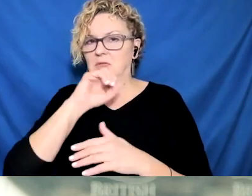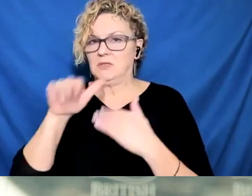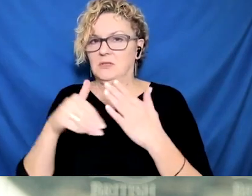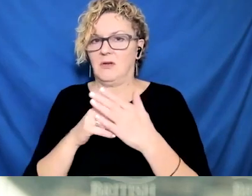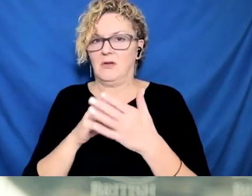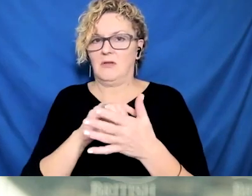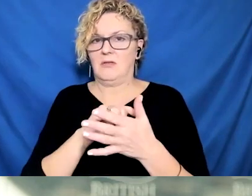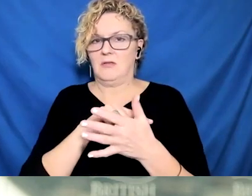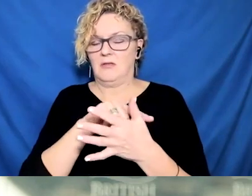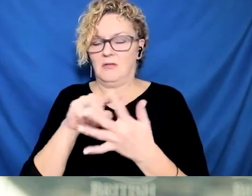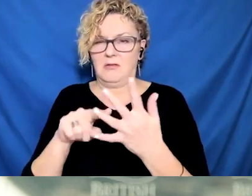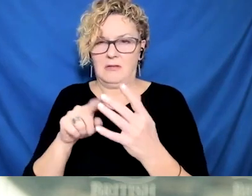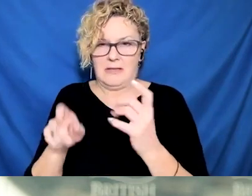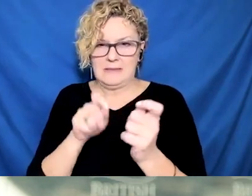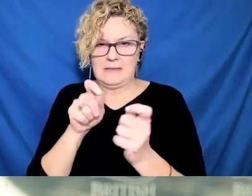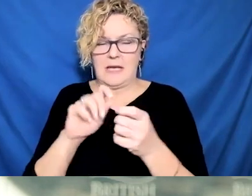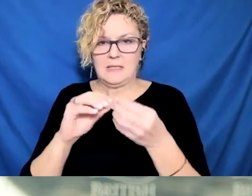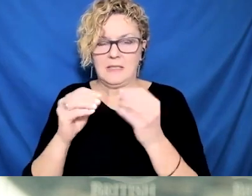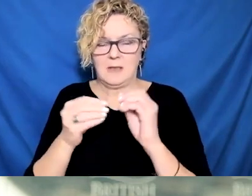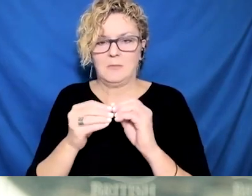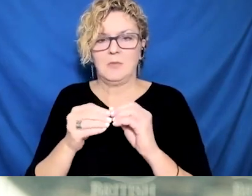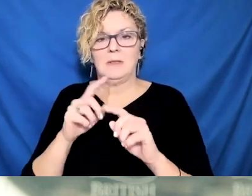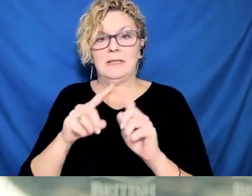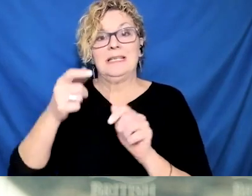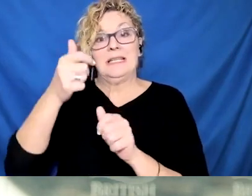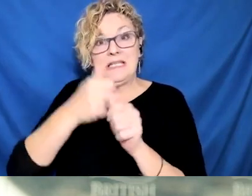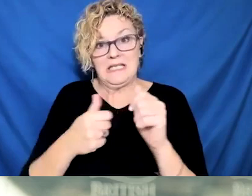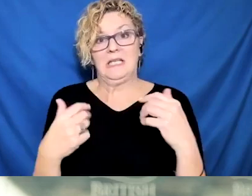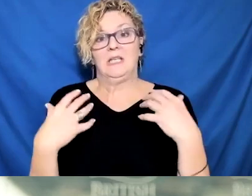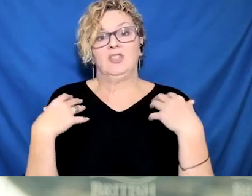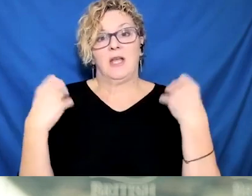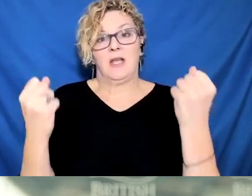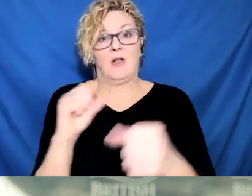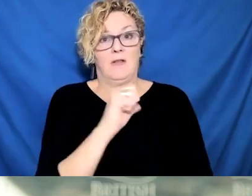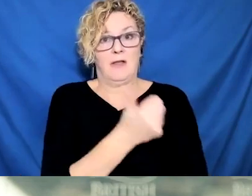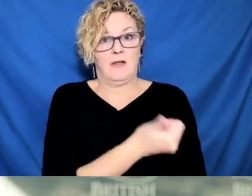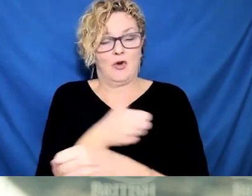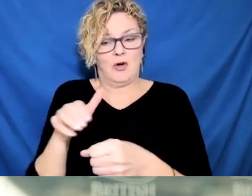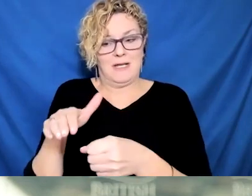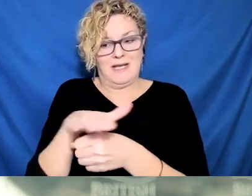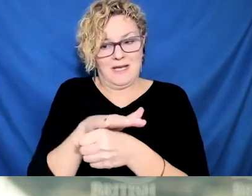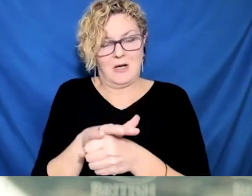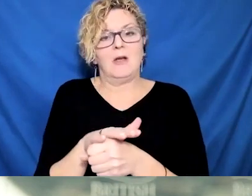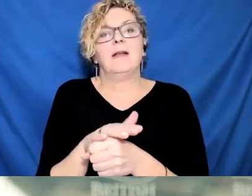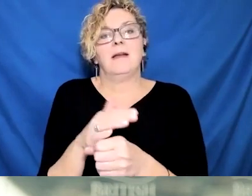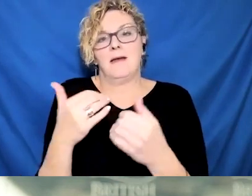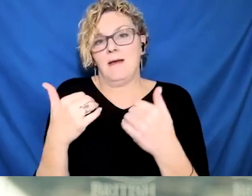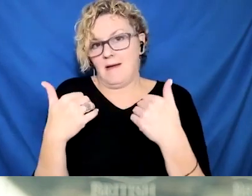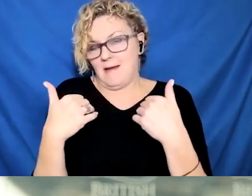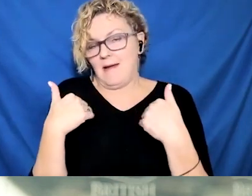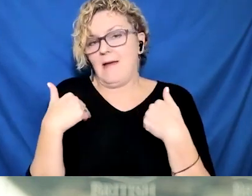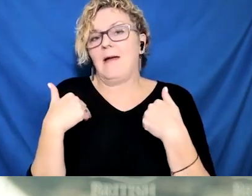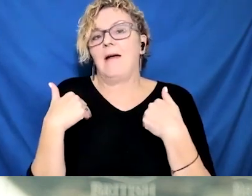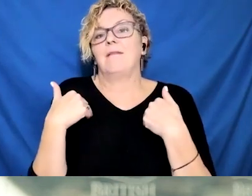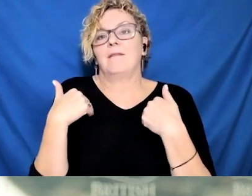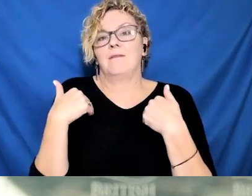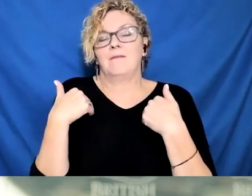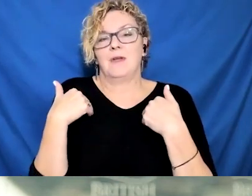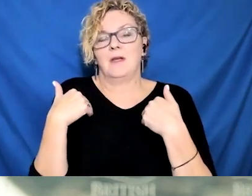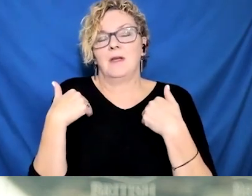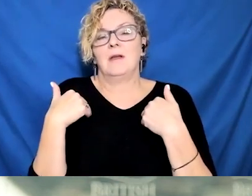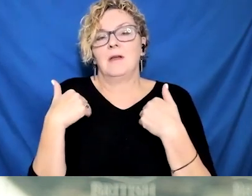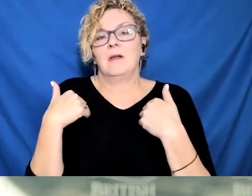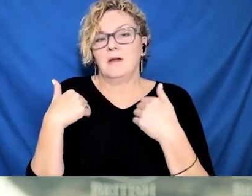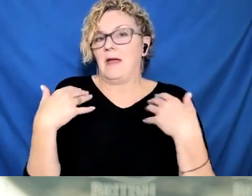care beds to ensure those patients needing the most care have access to it. Staff have been redeployed to support this, but not for,